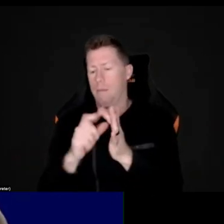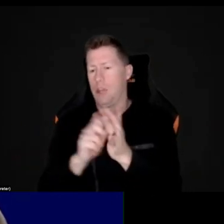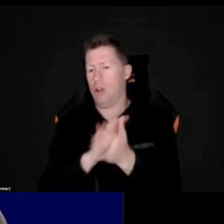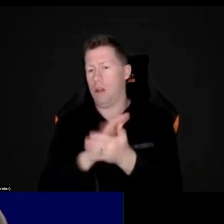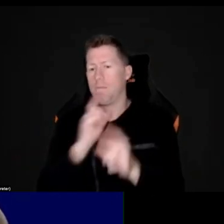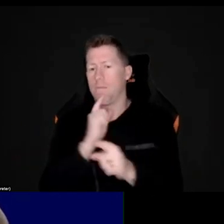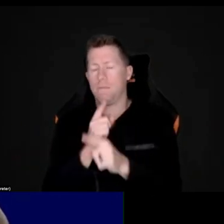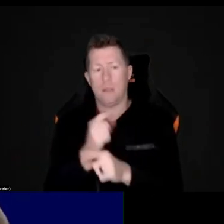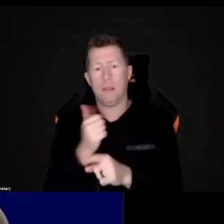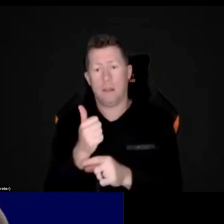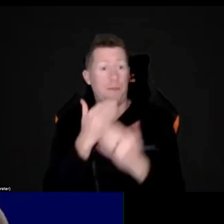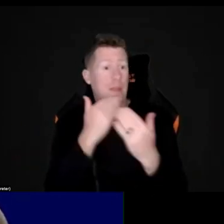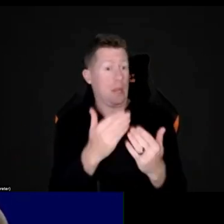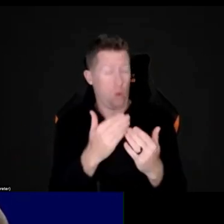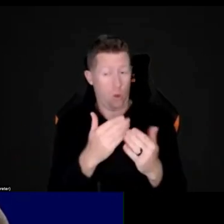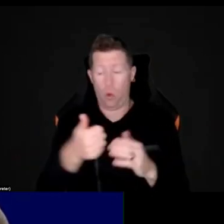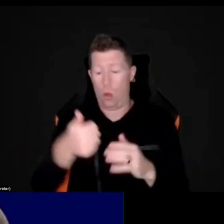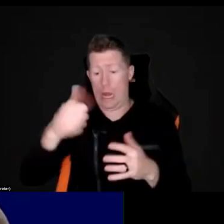question.